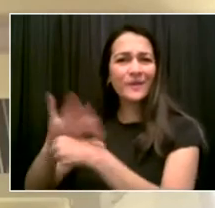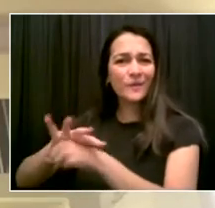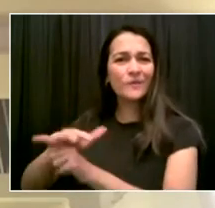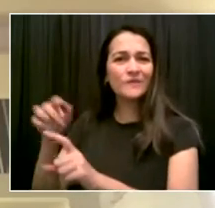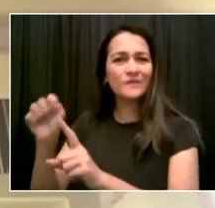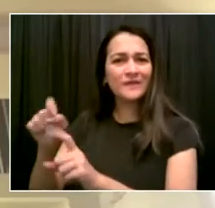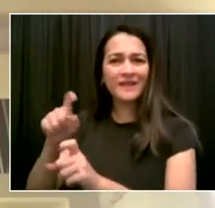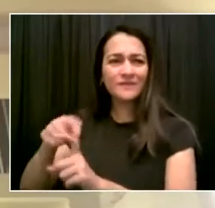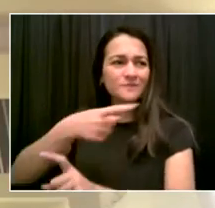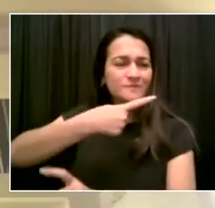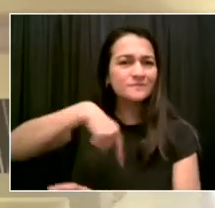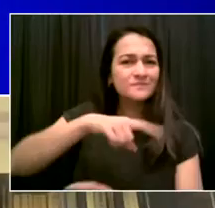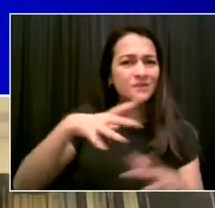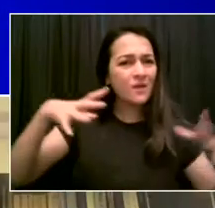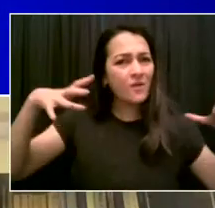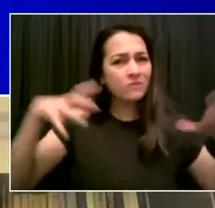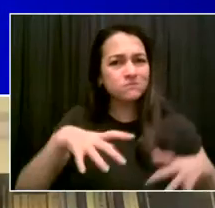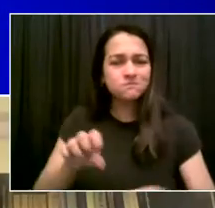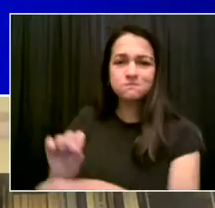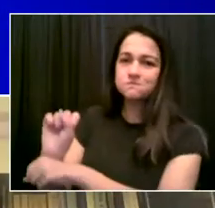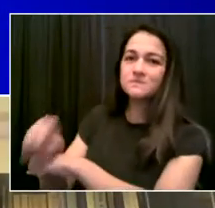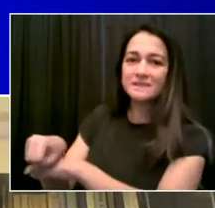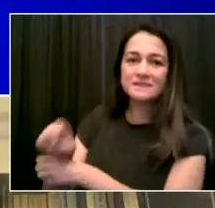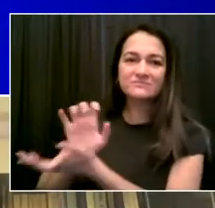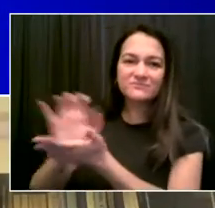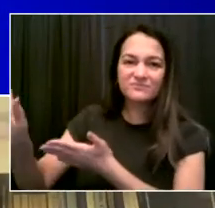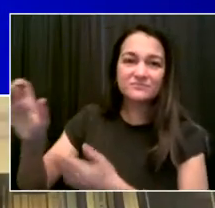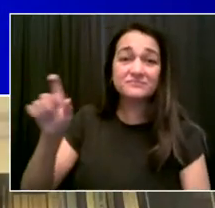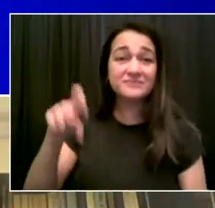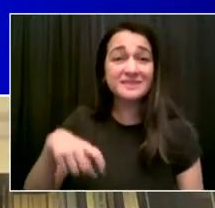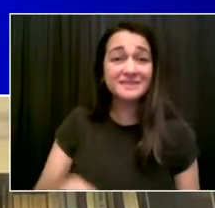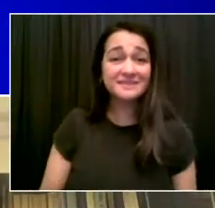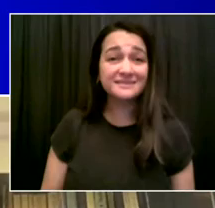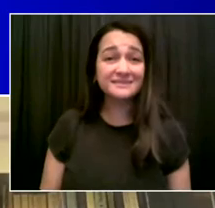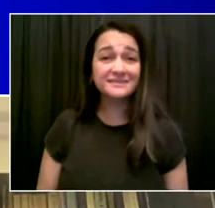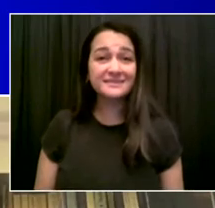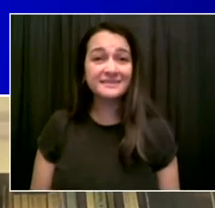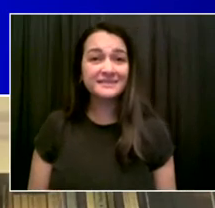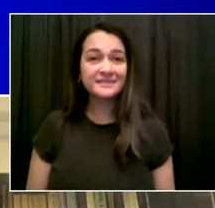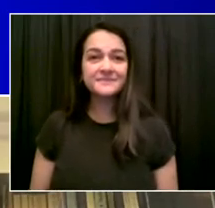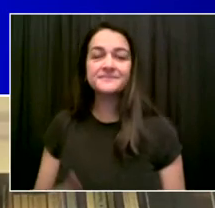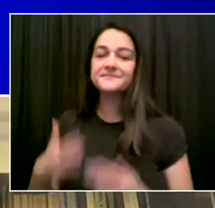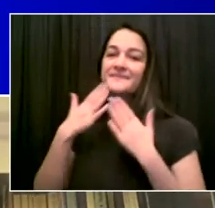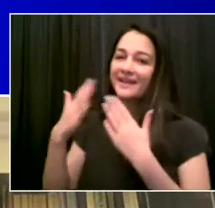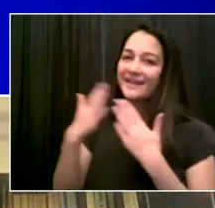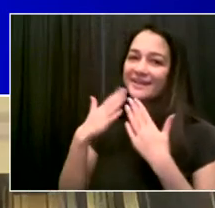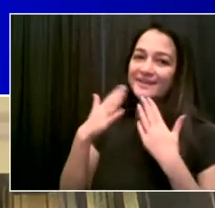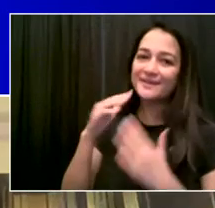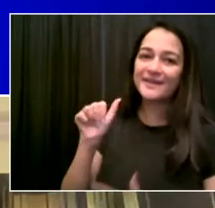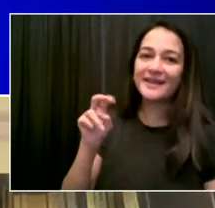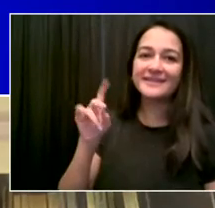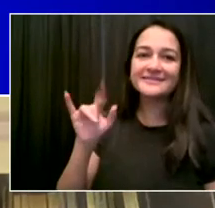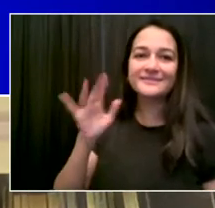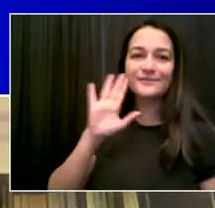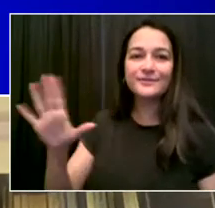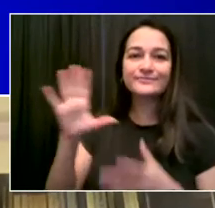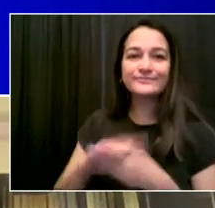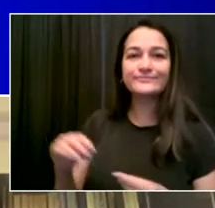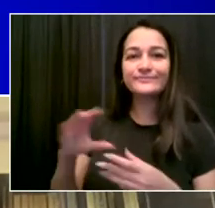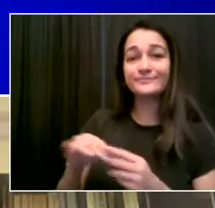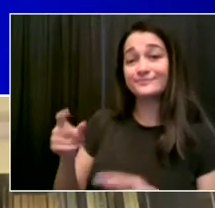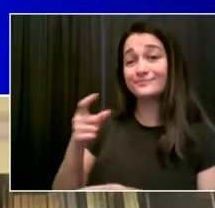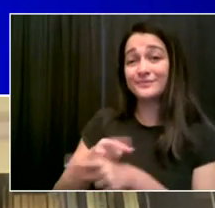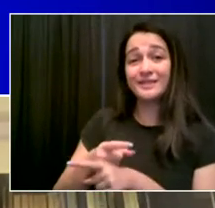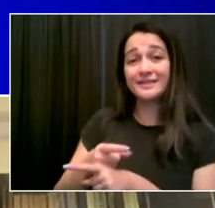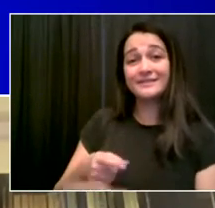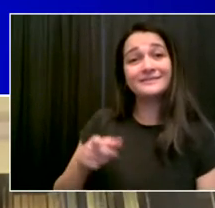Thank you for allowing me to be on this morning. Thank you so much, Andy. I really love what you just said there. Enemy is certainly not each other. We have